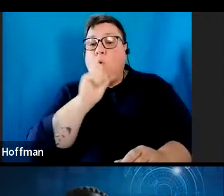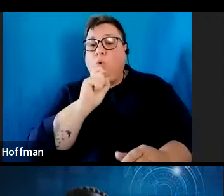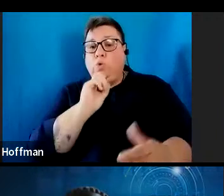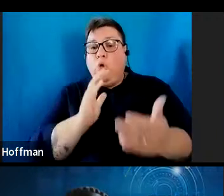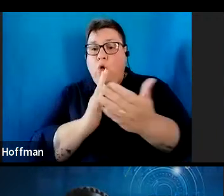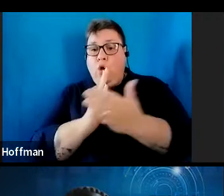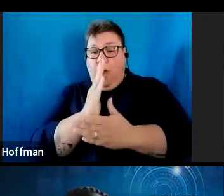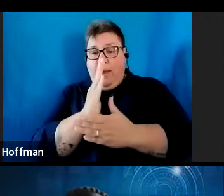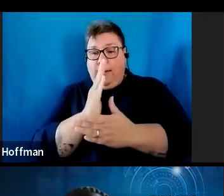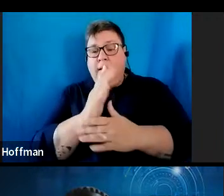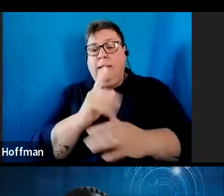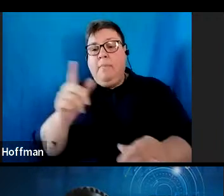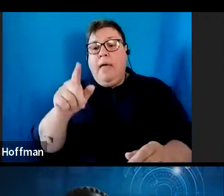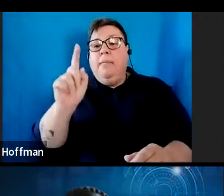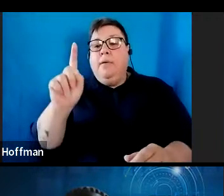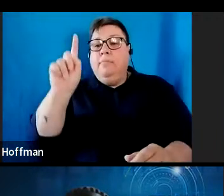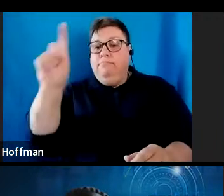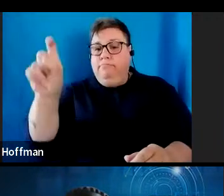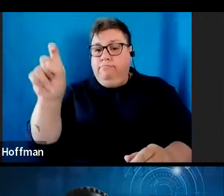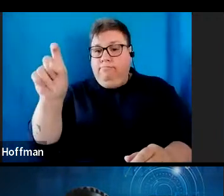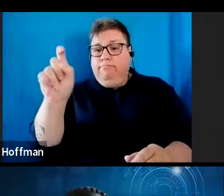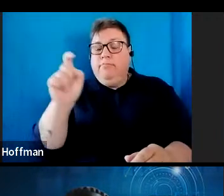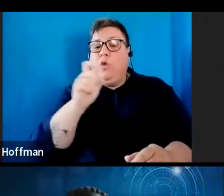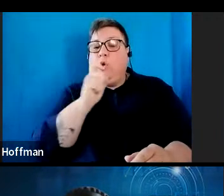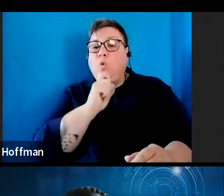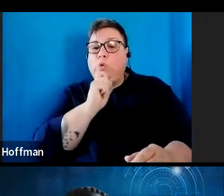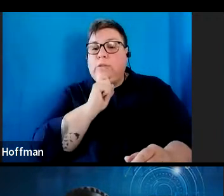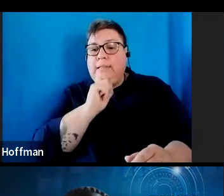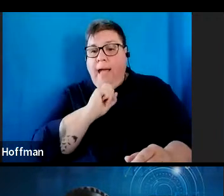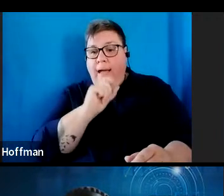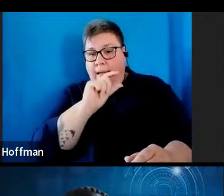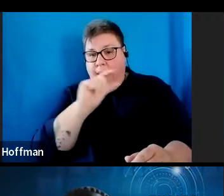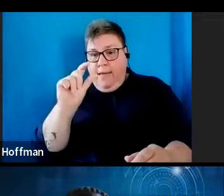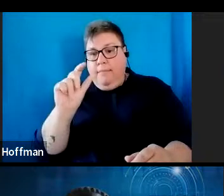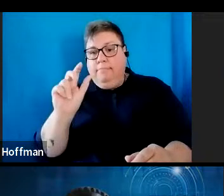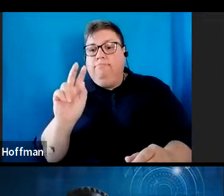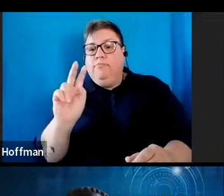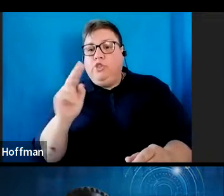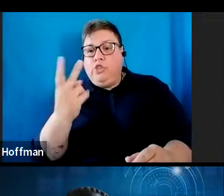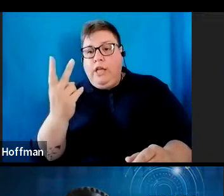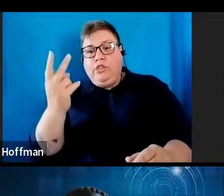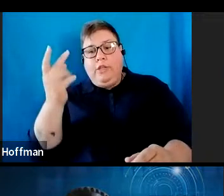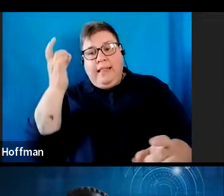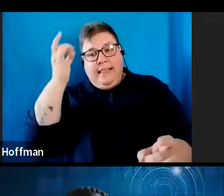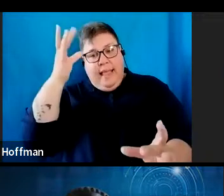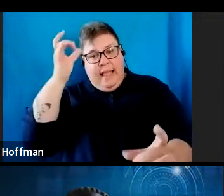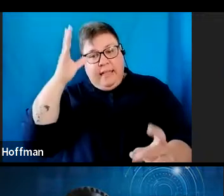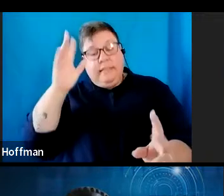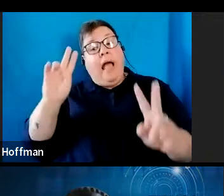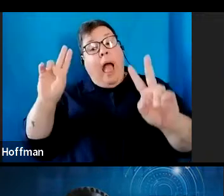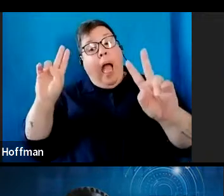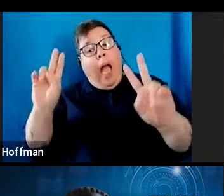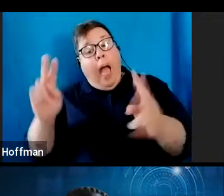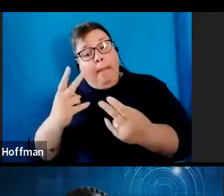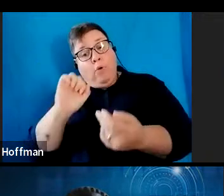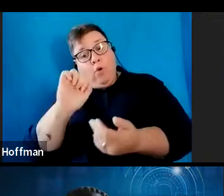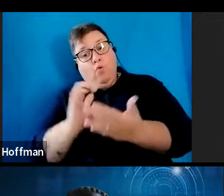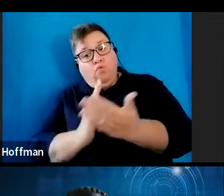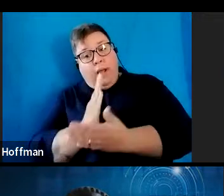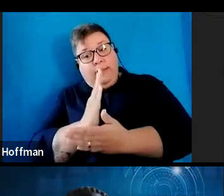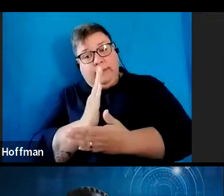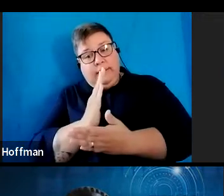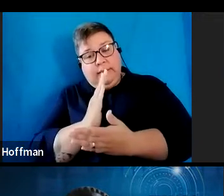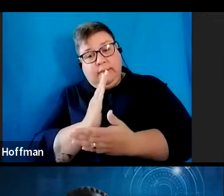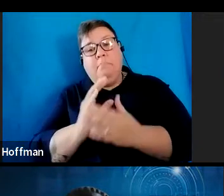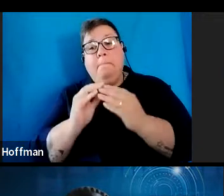selecting user on their e-filing profile, then change details, update user rights, and they need to